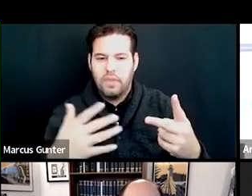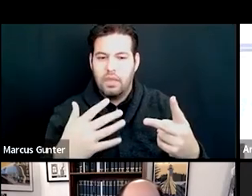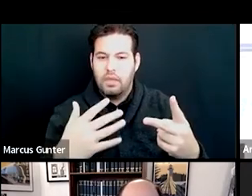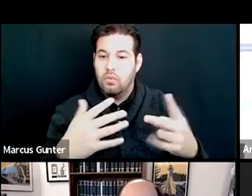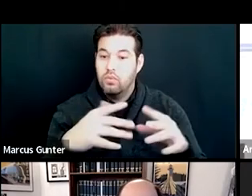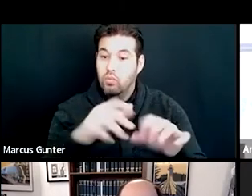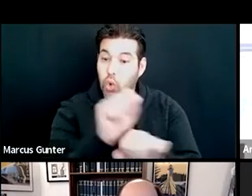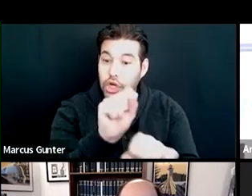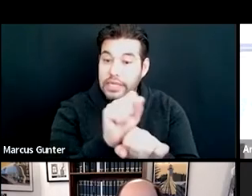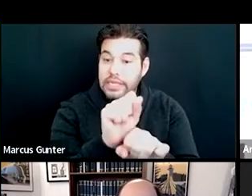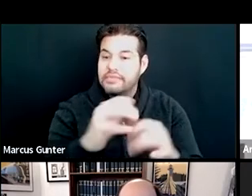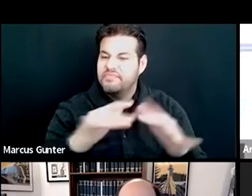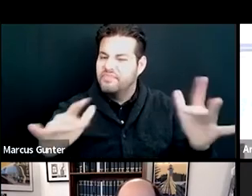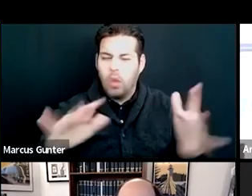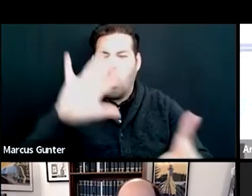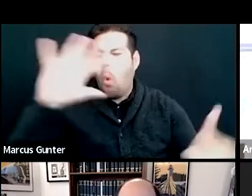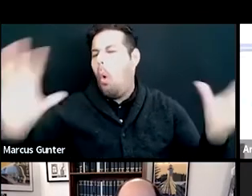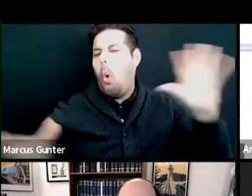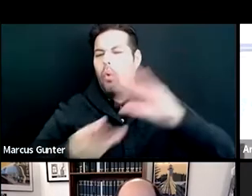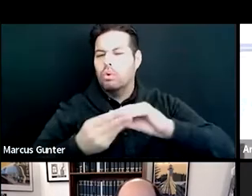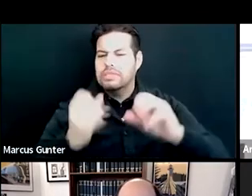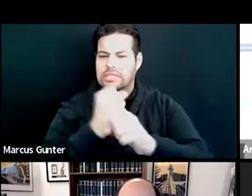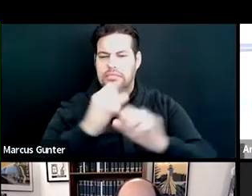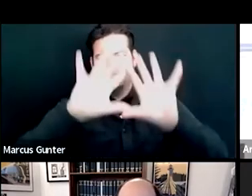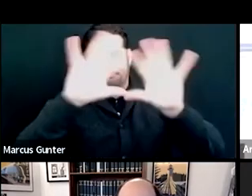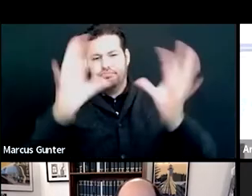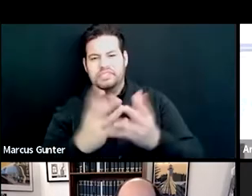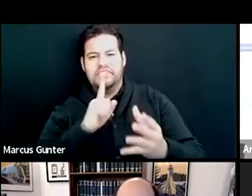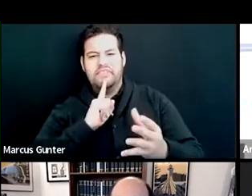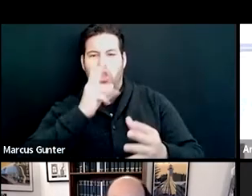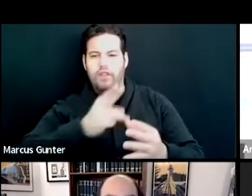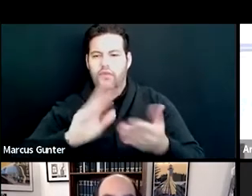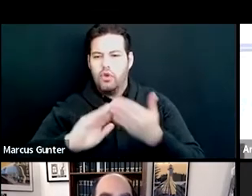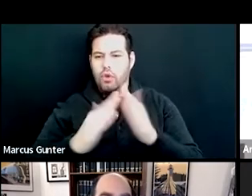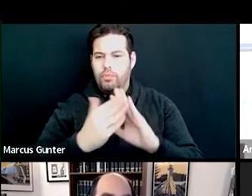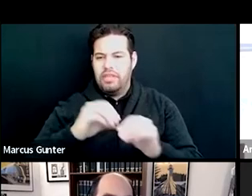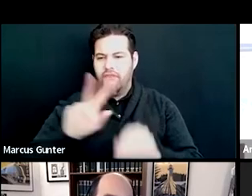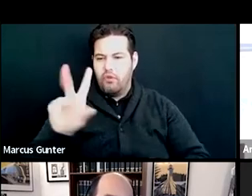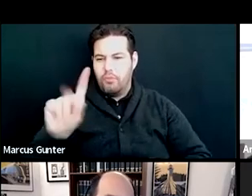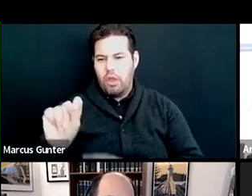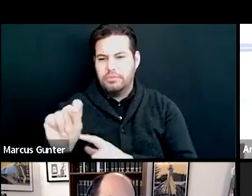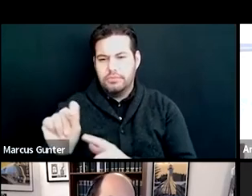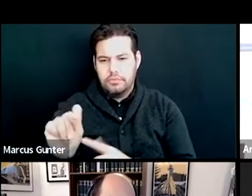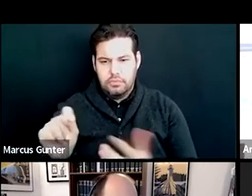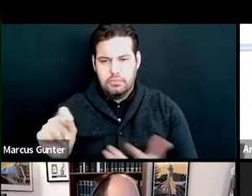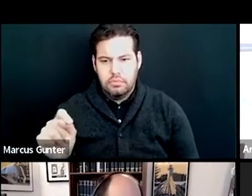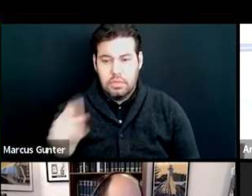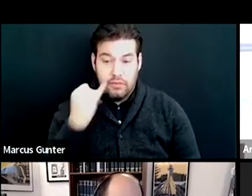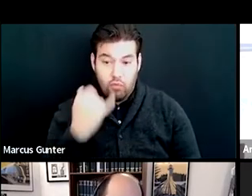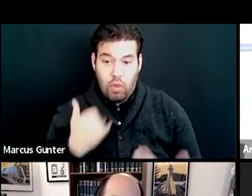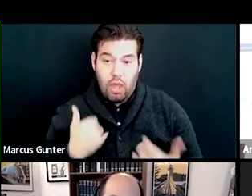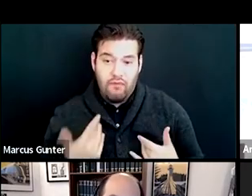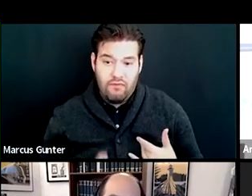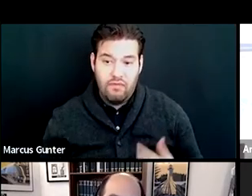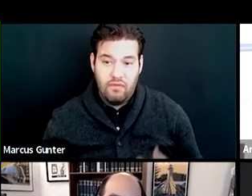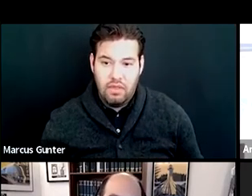working, right? I don't know. The the whole statistics on, on the deaf and hard of hearing in Vermont, you have it.